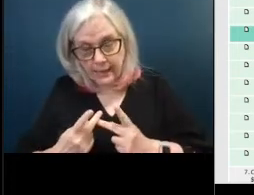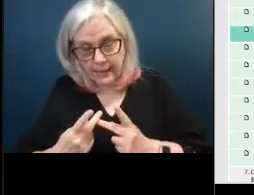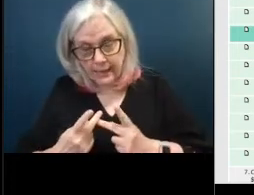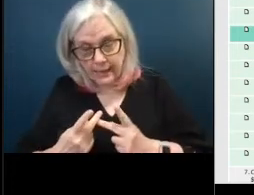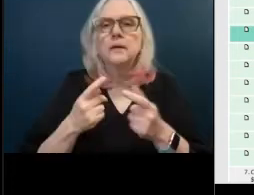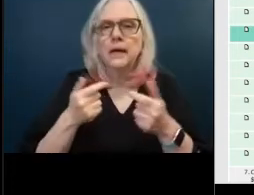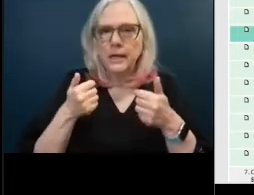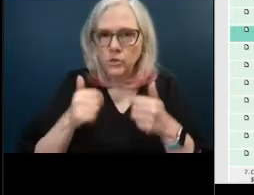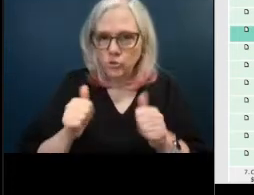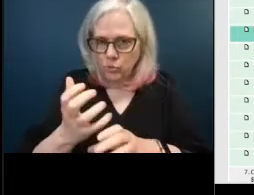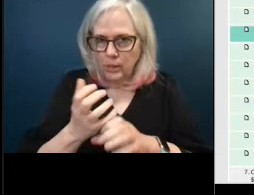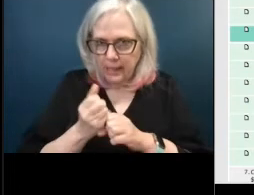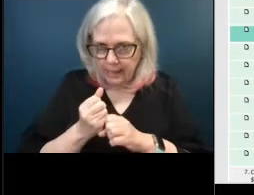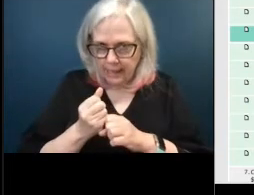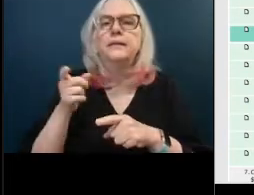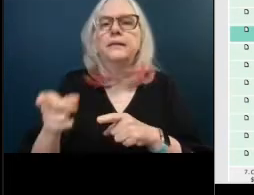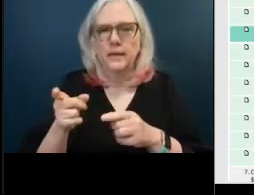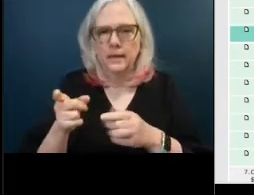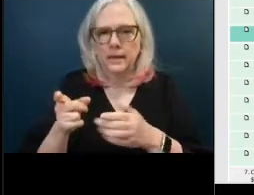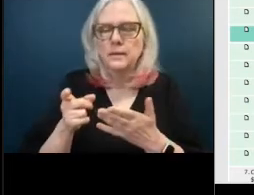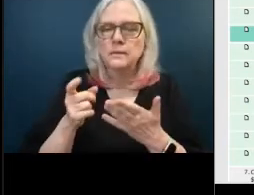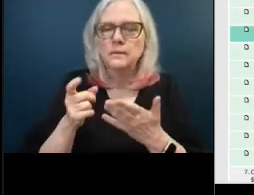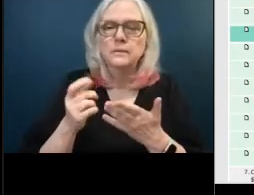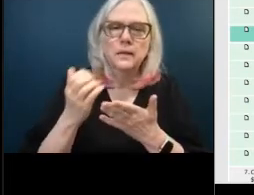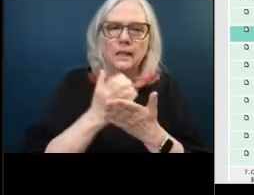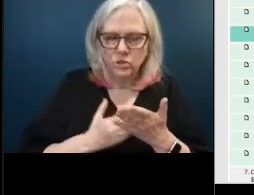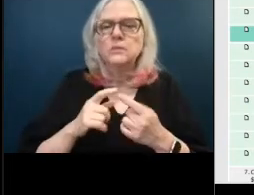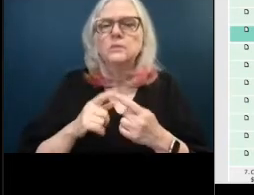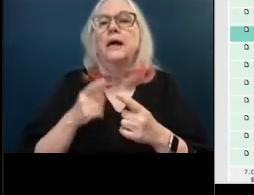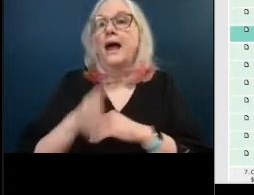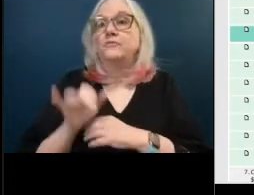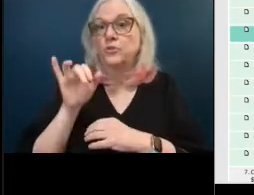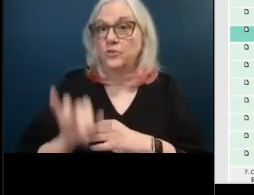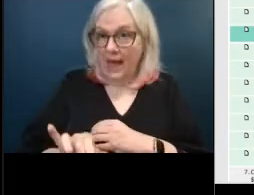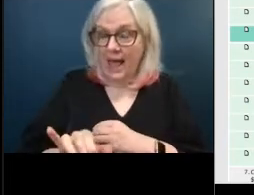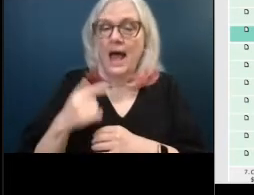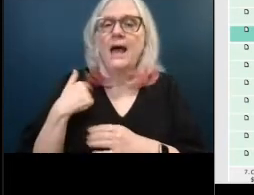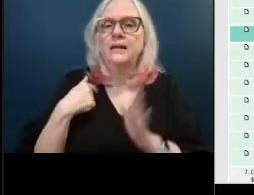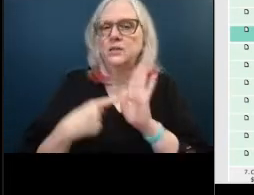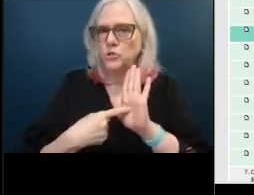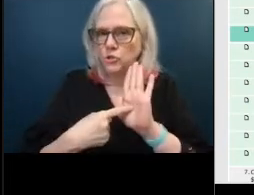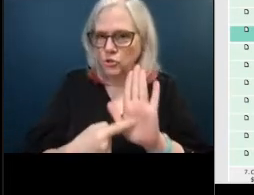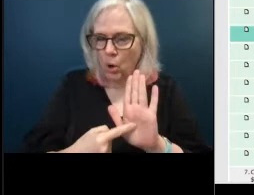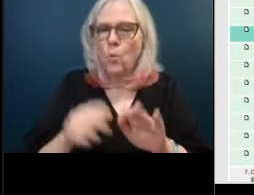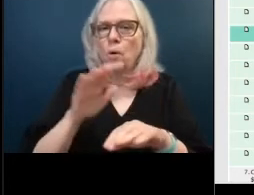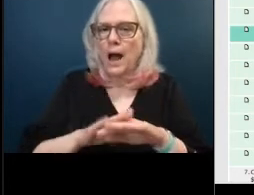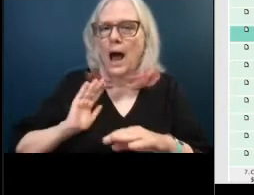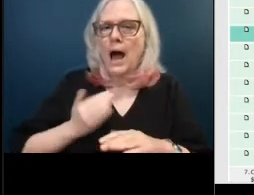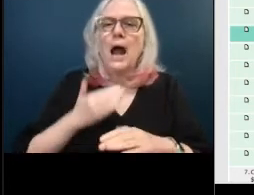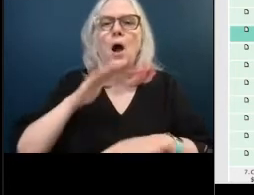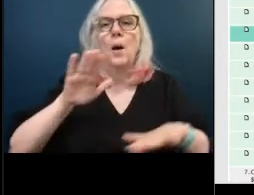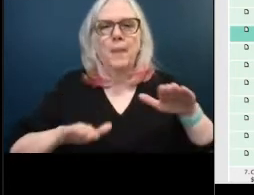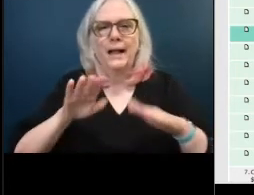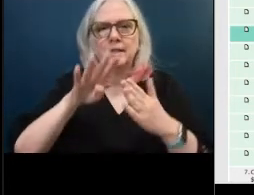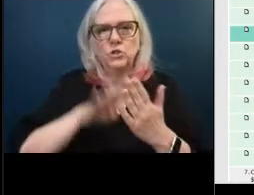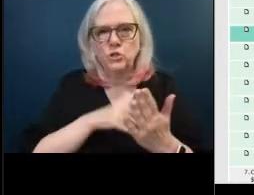debt on the balance sheet so it's already shown from a financial aspect as uncollected debt so it actually has no financial